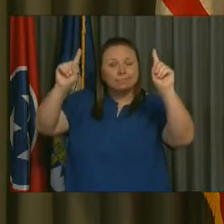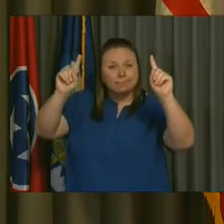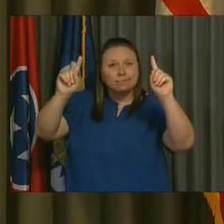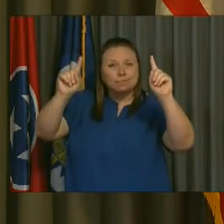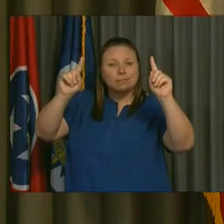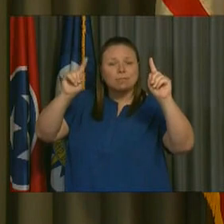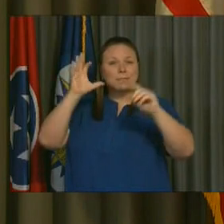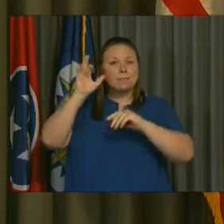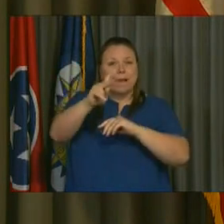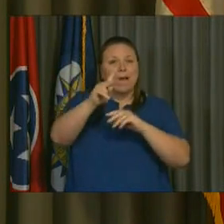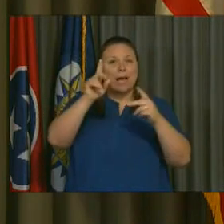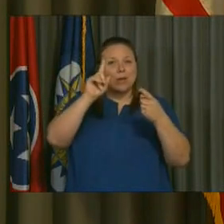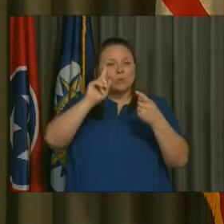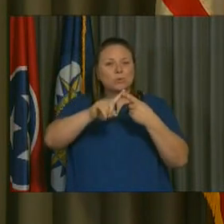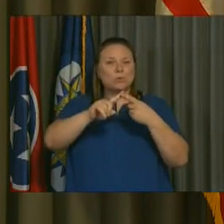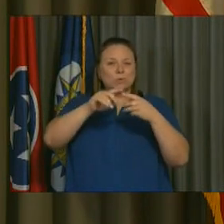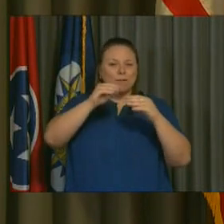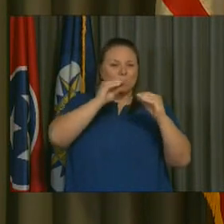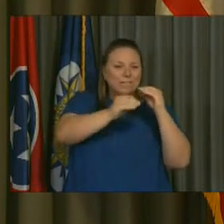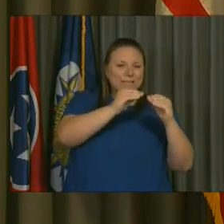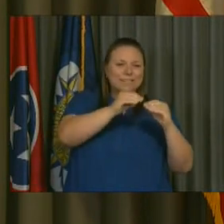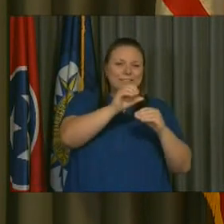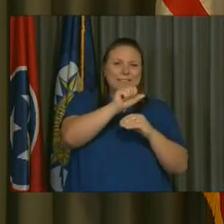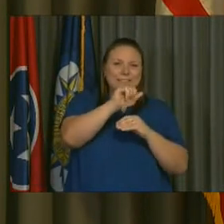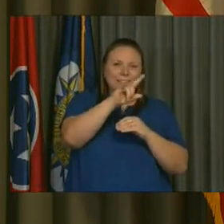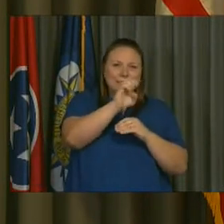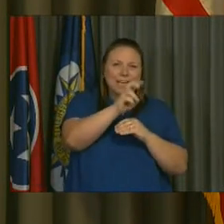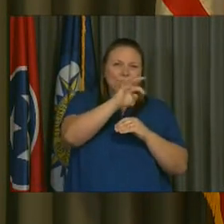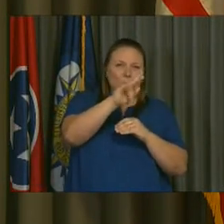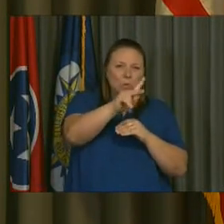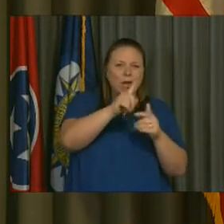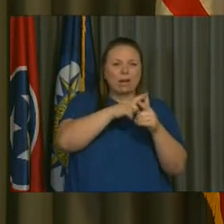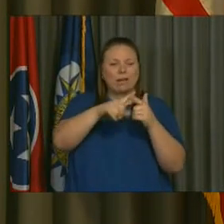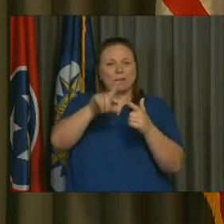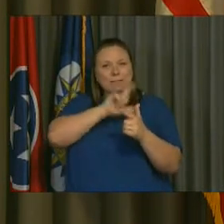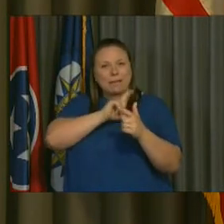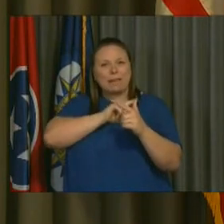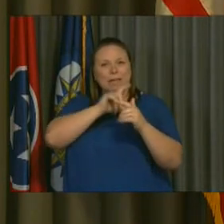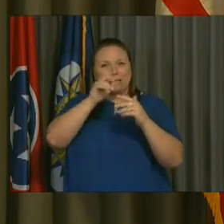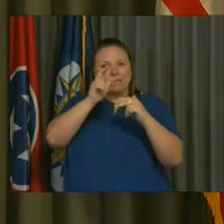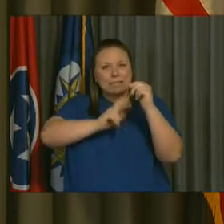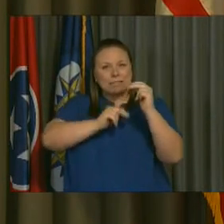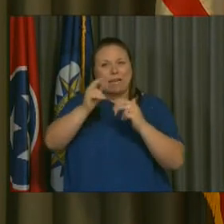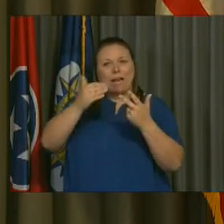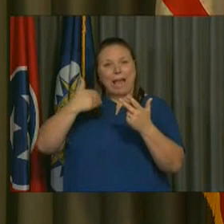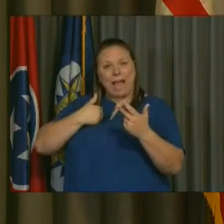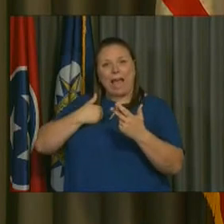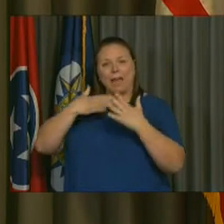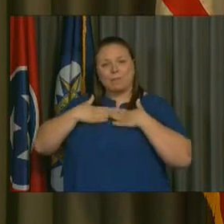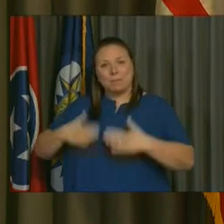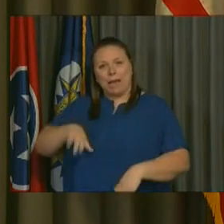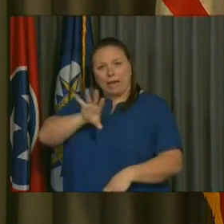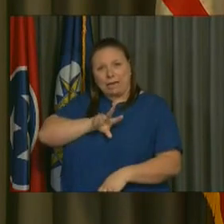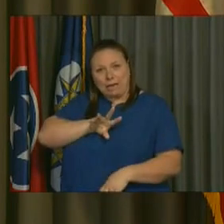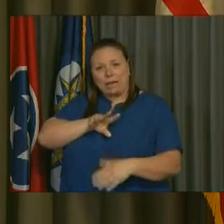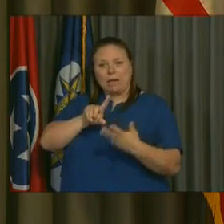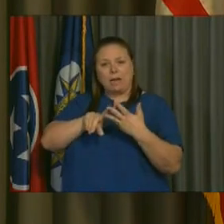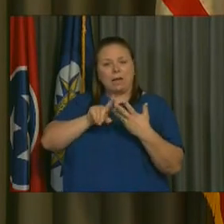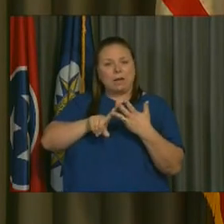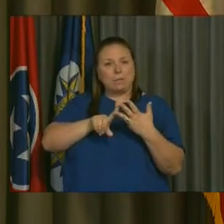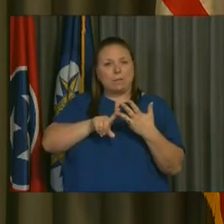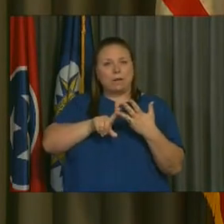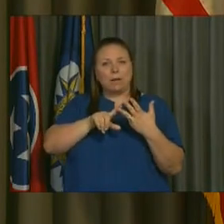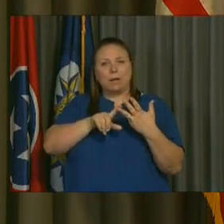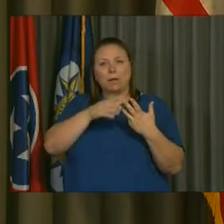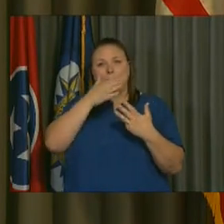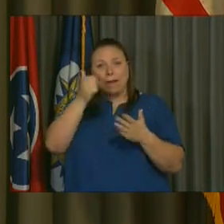go back to building sidewalks and police precincts and have body cameras and have a better layer of